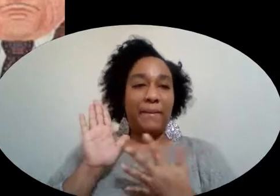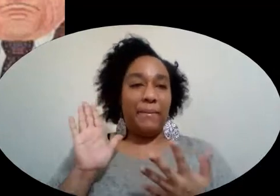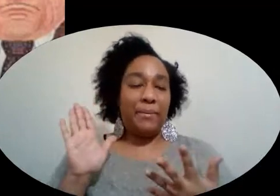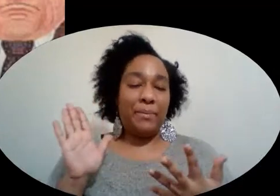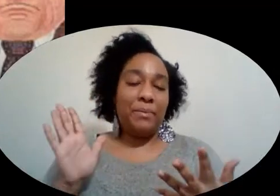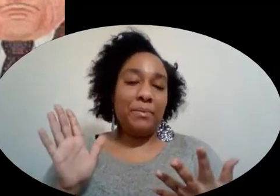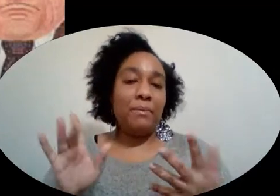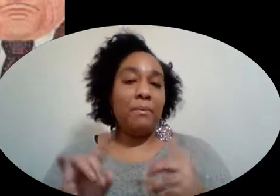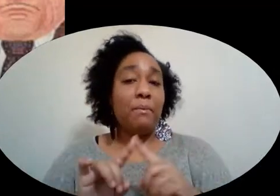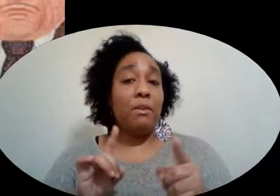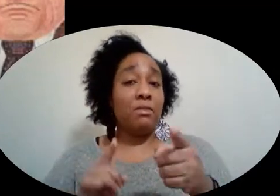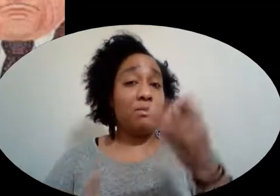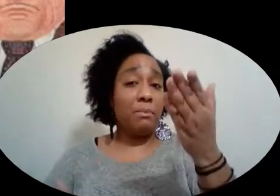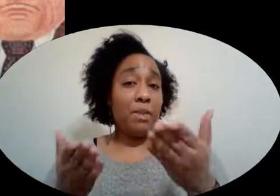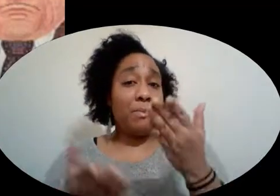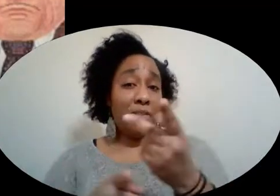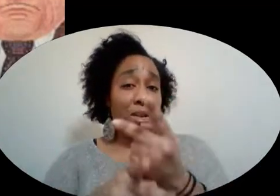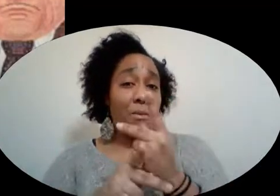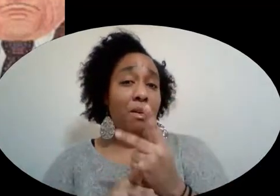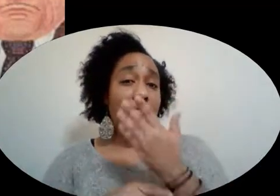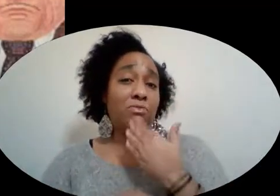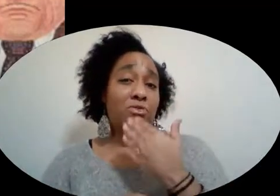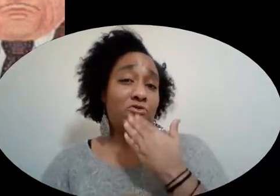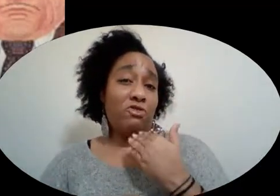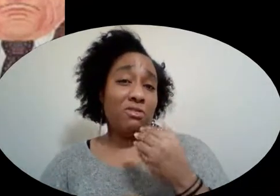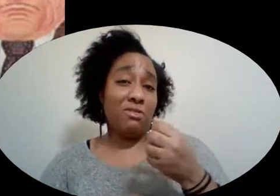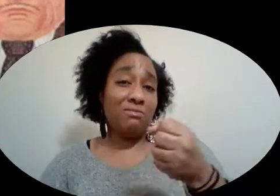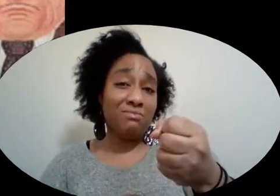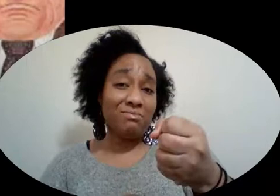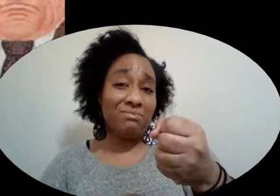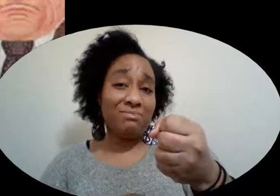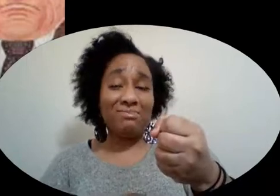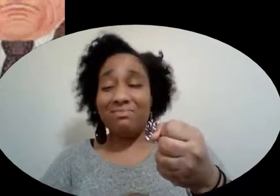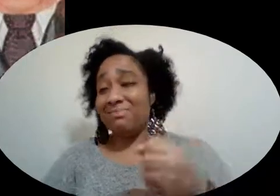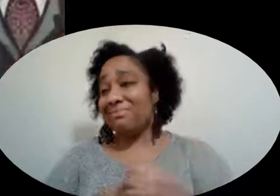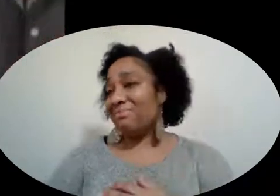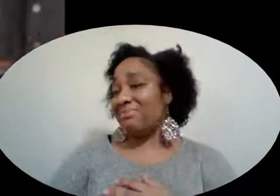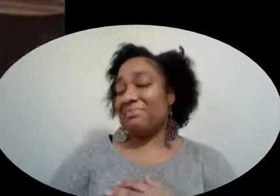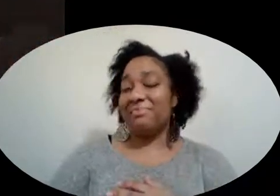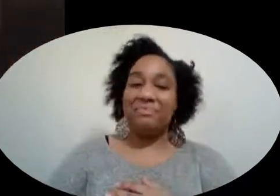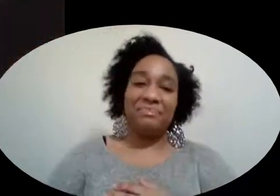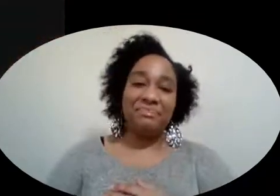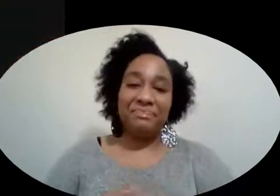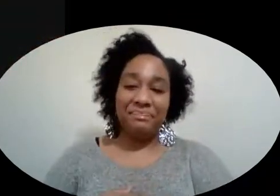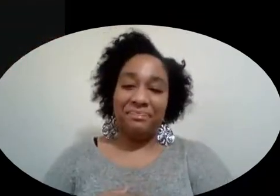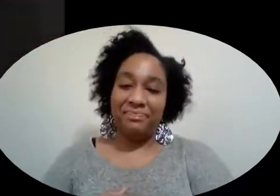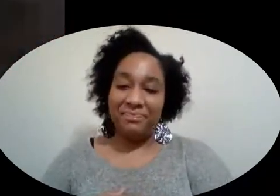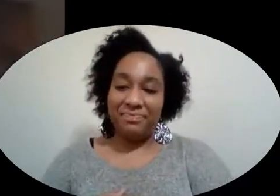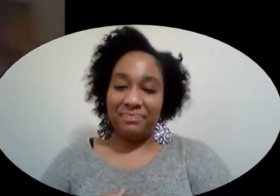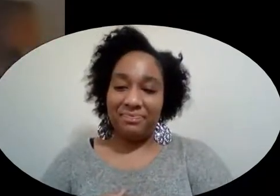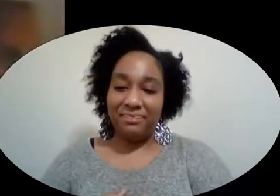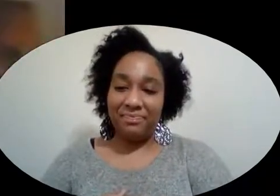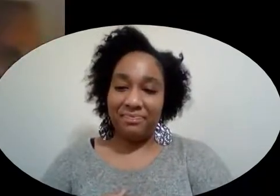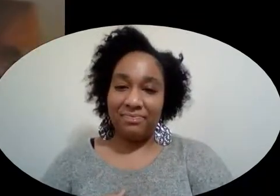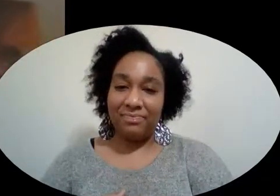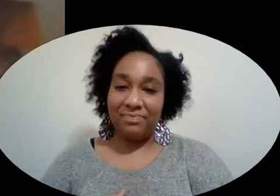But maybe you can borrow me a cup of sugar And you me a cup of The